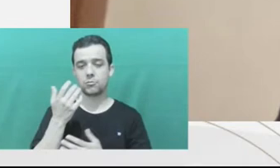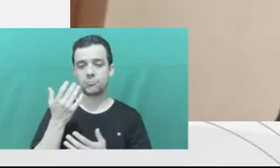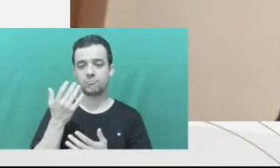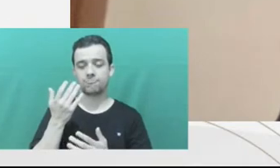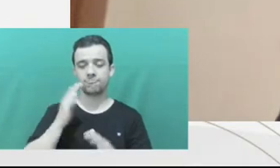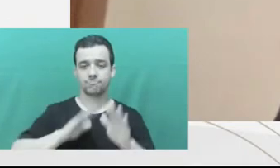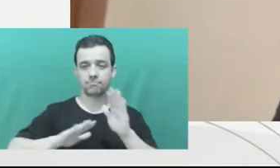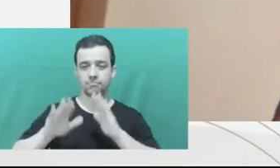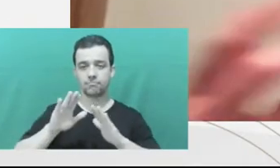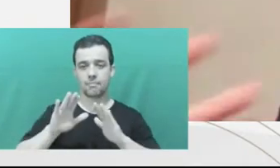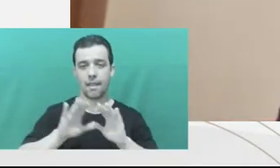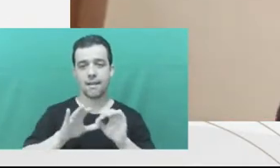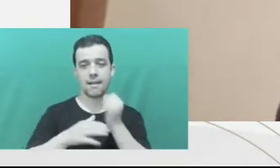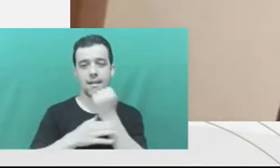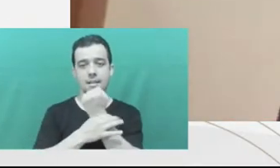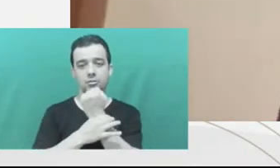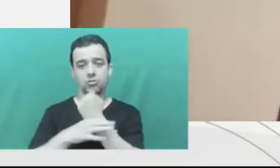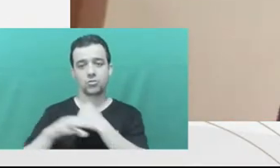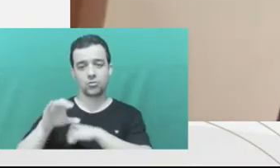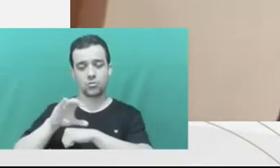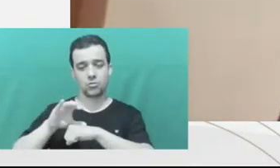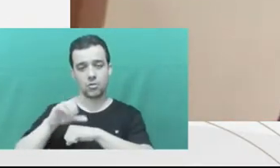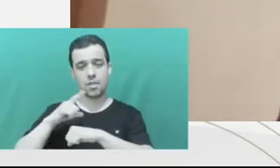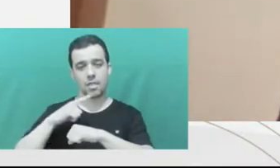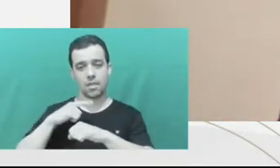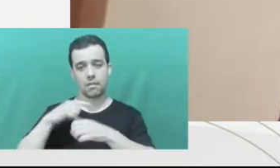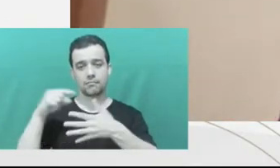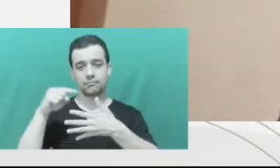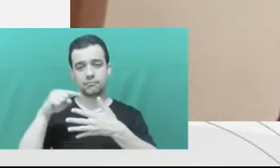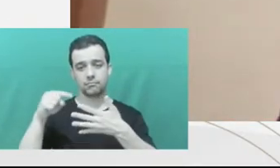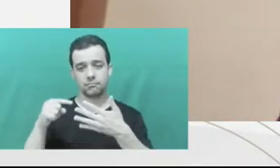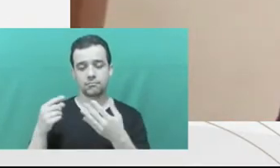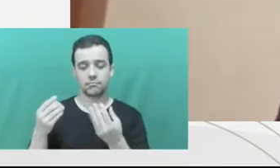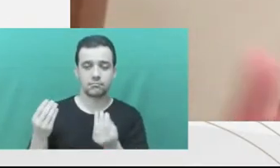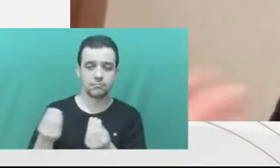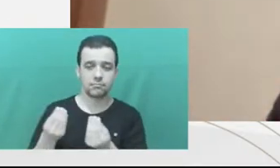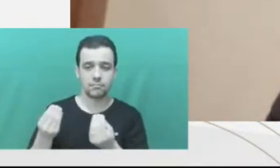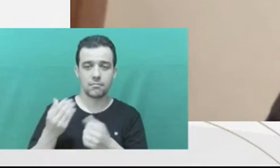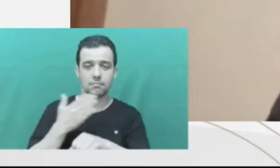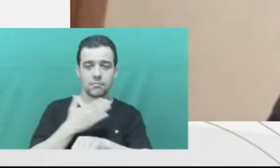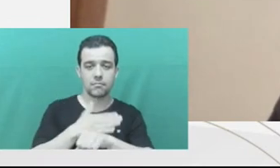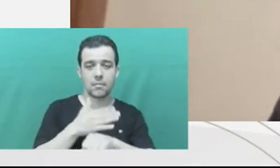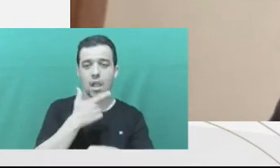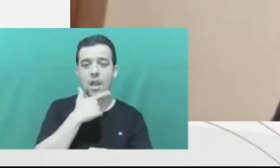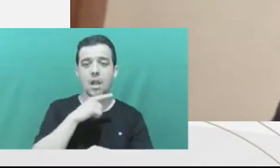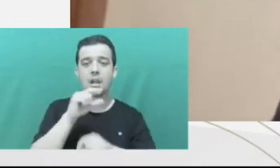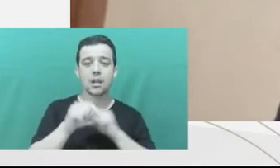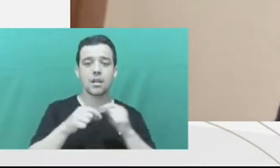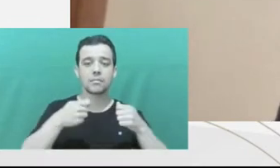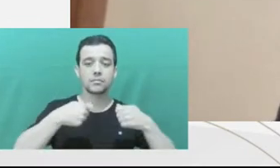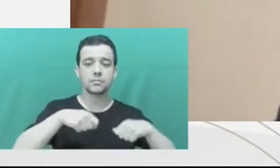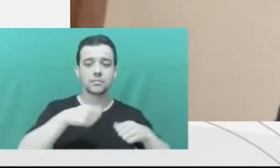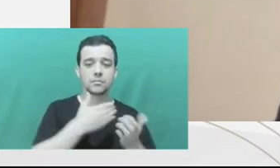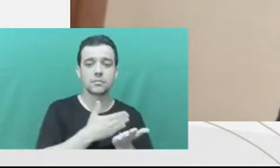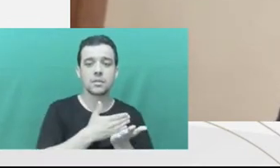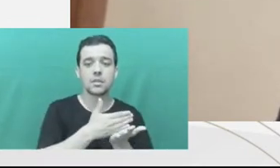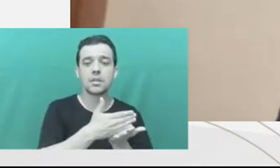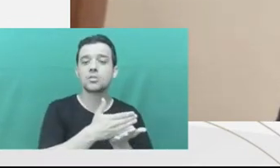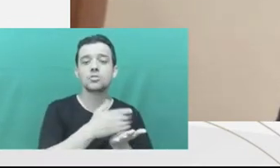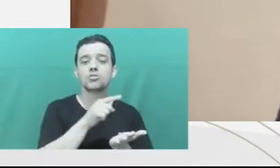high for constitutional guarantees. We have some practical issues,